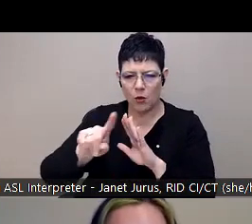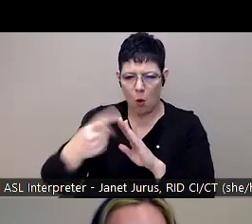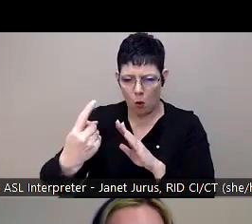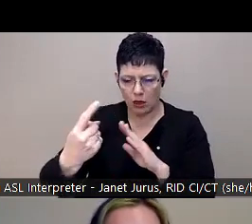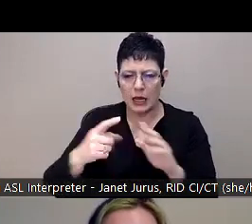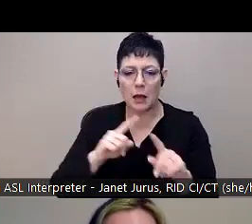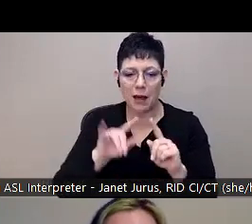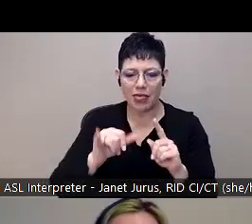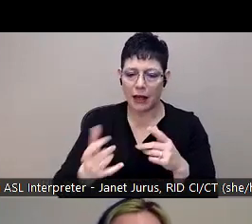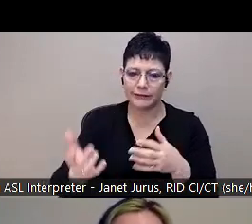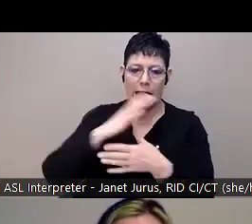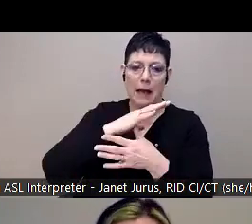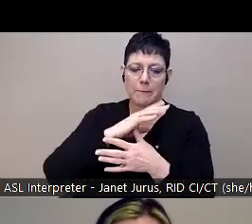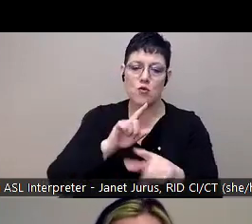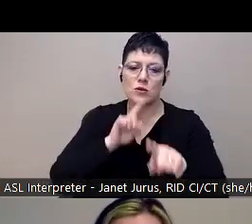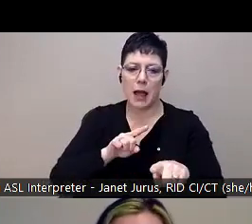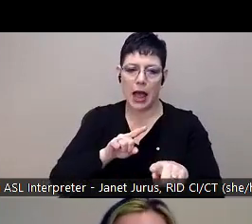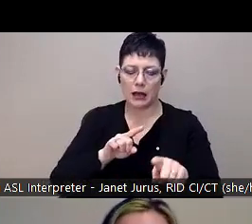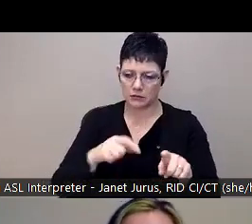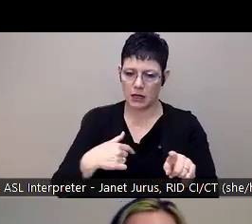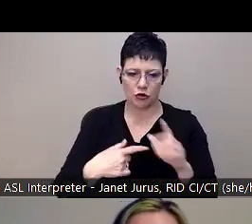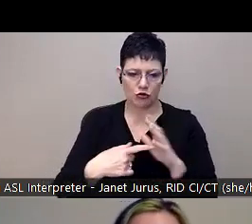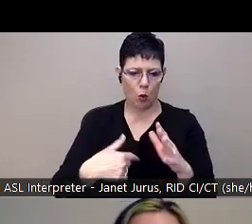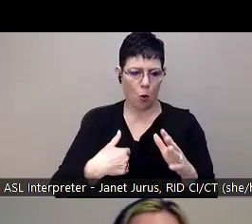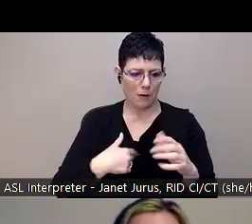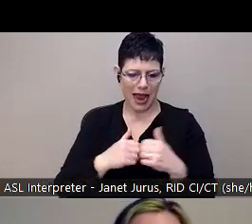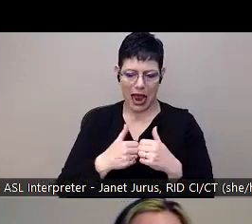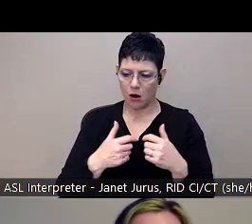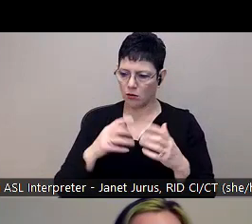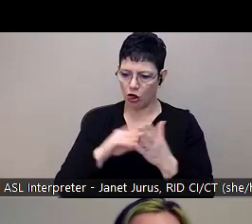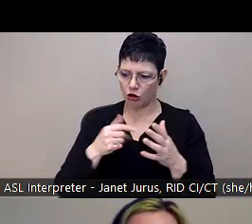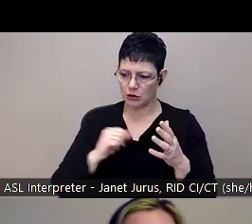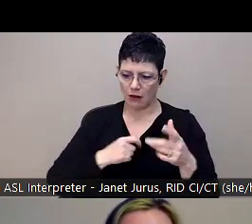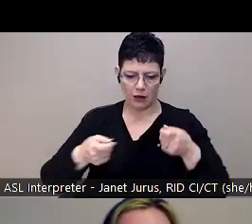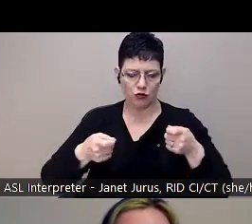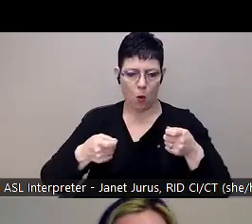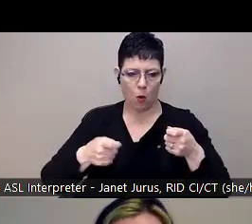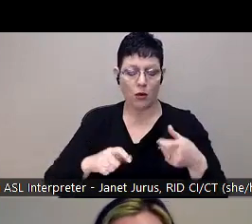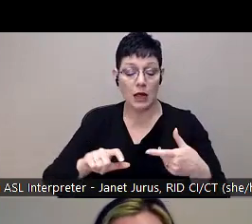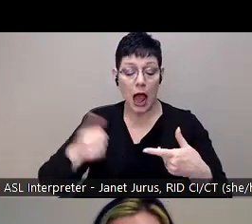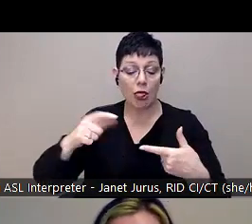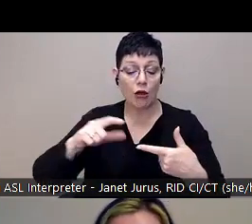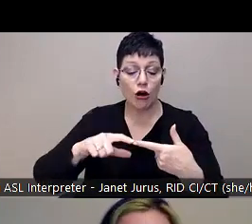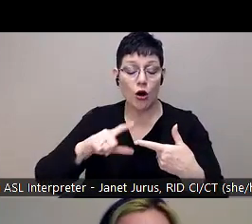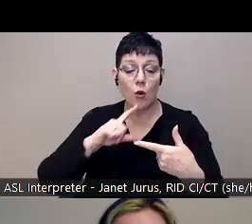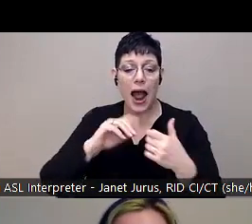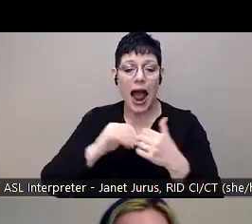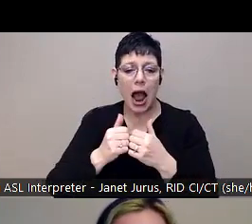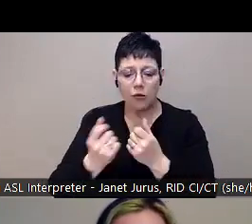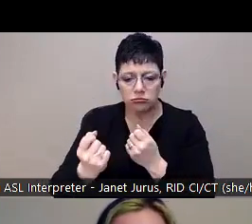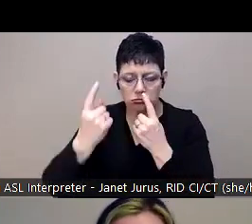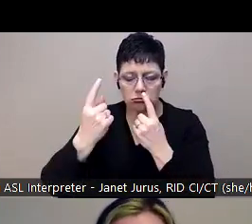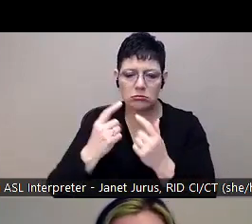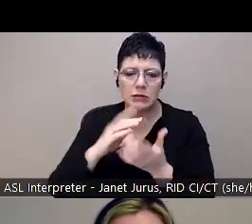response was it helped me show self-control. The second most popular response was it showed me how to be kind to others or some type of